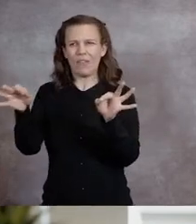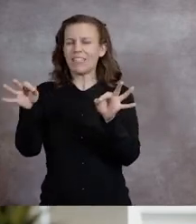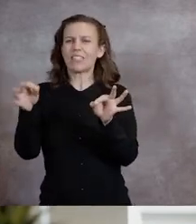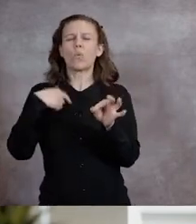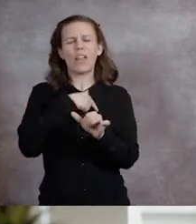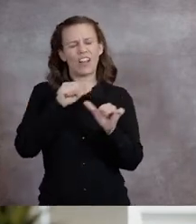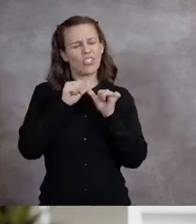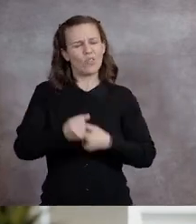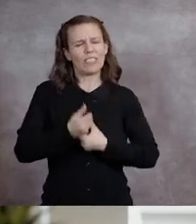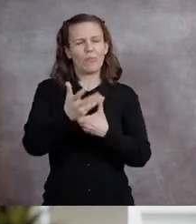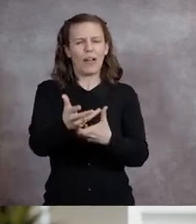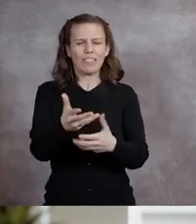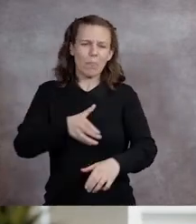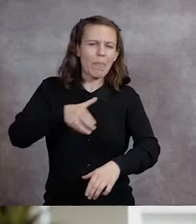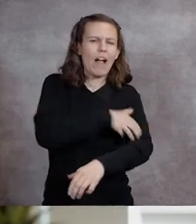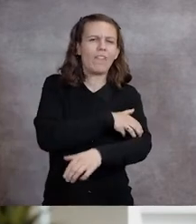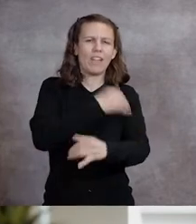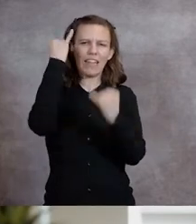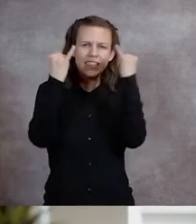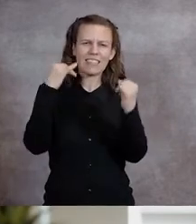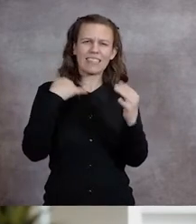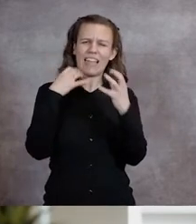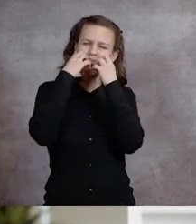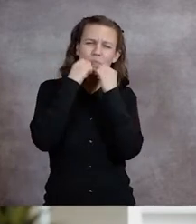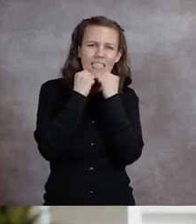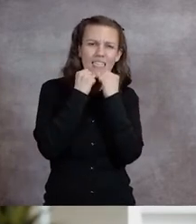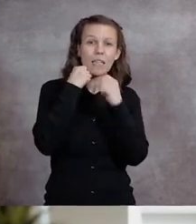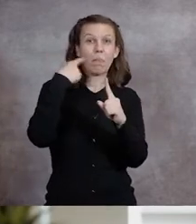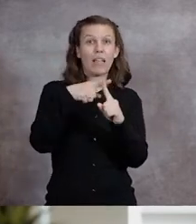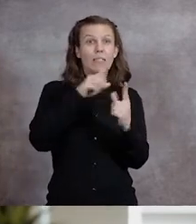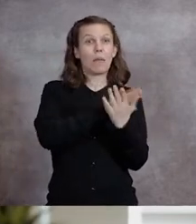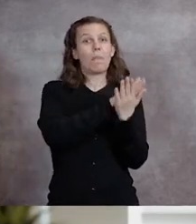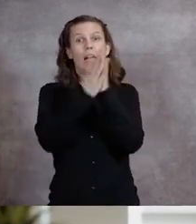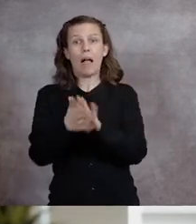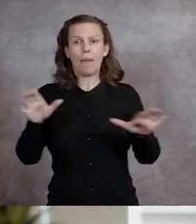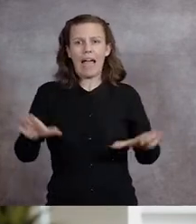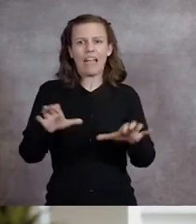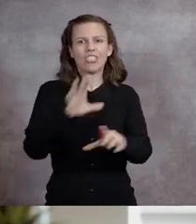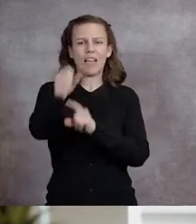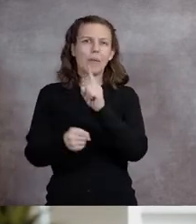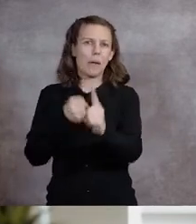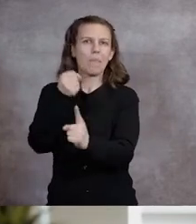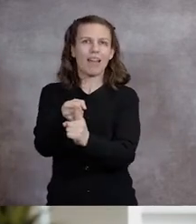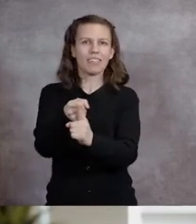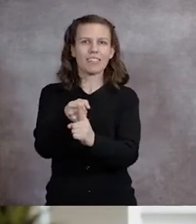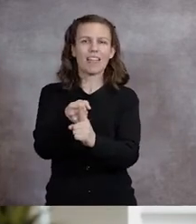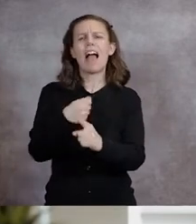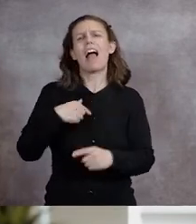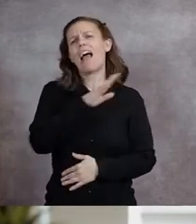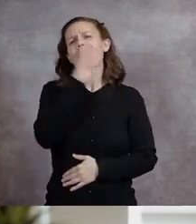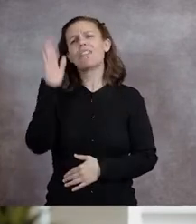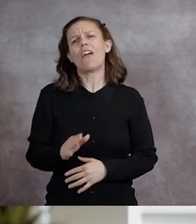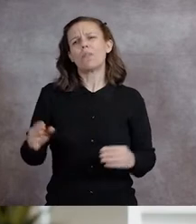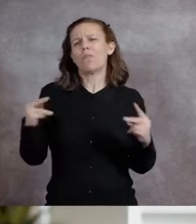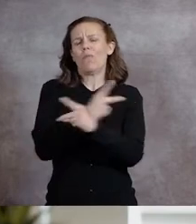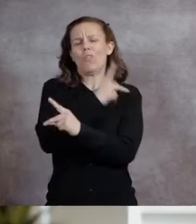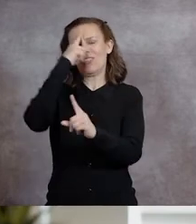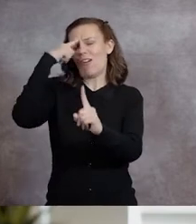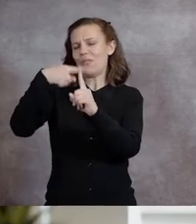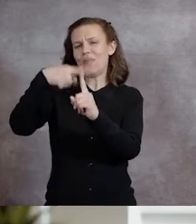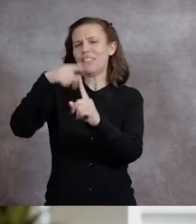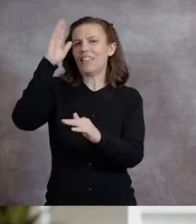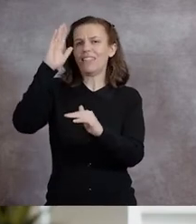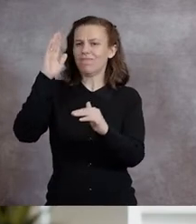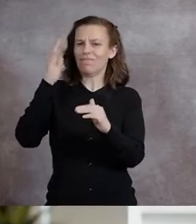express meaningful and powerful ideas and translate them into action and impact. I've never been more